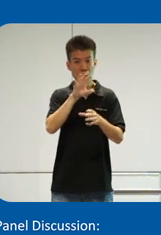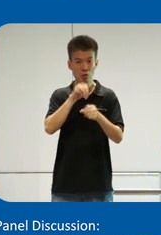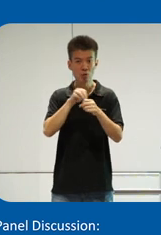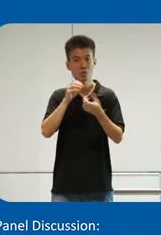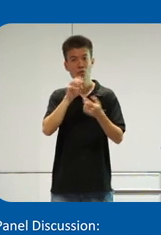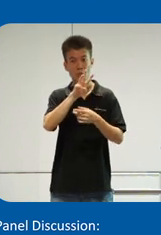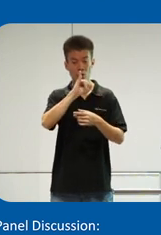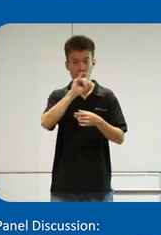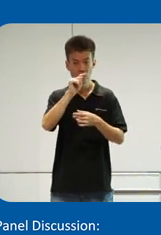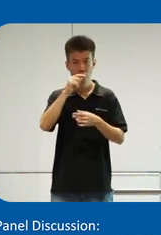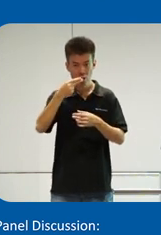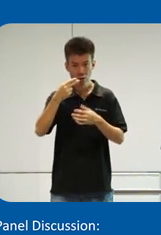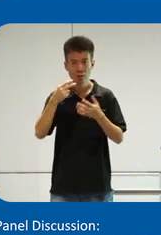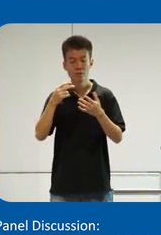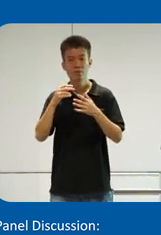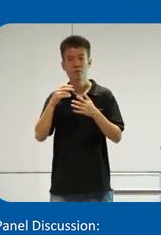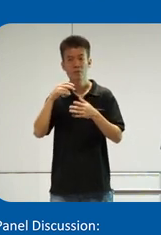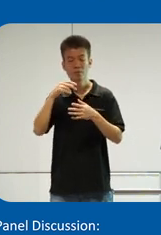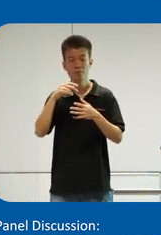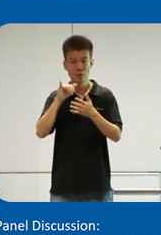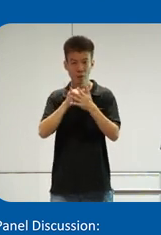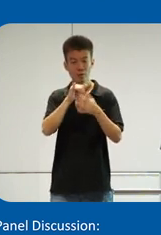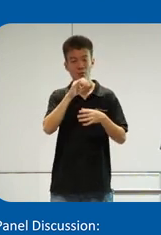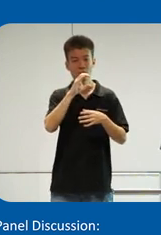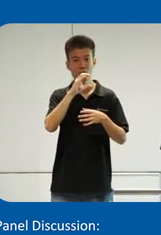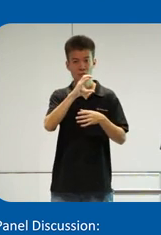WITH, Pukepanjang, as well as Chachukang.